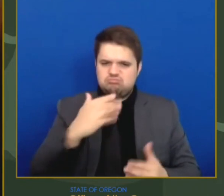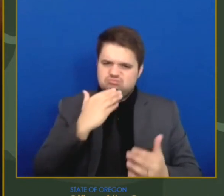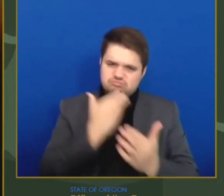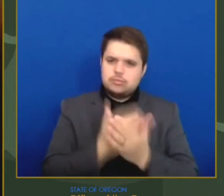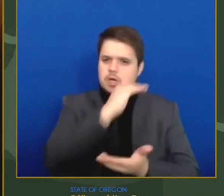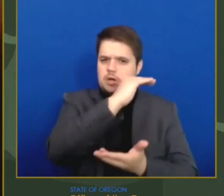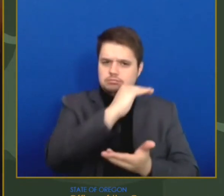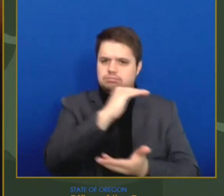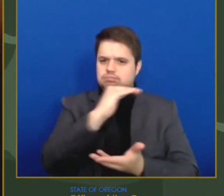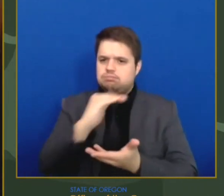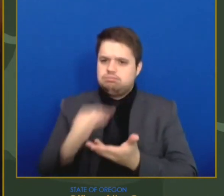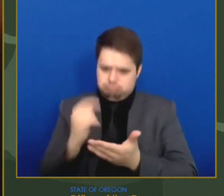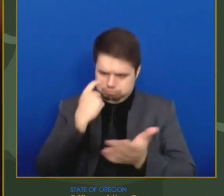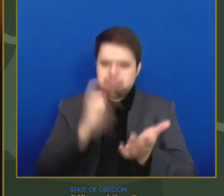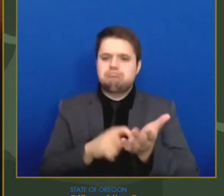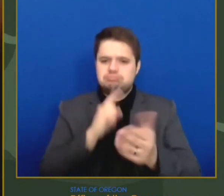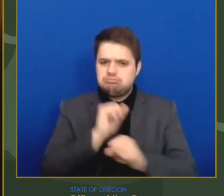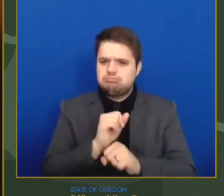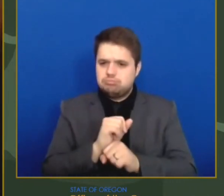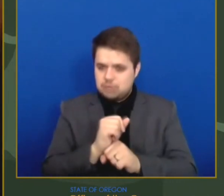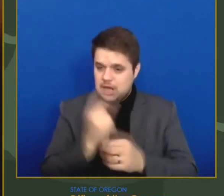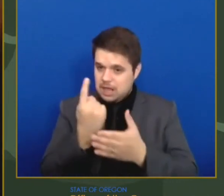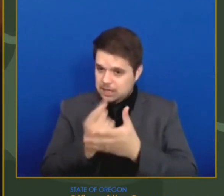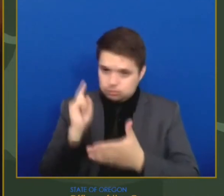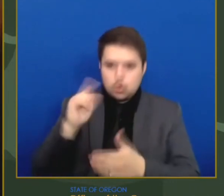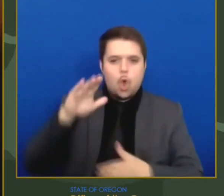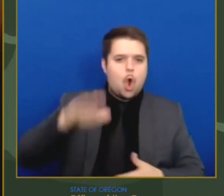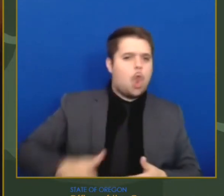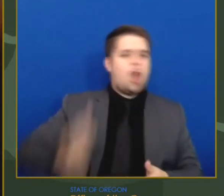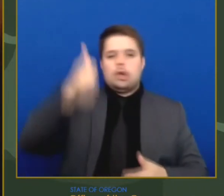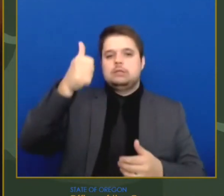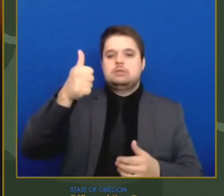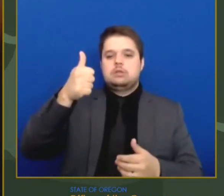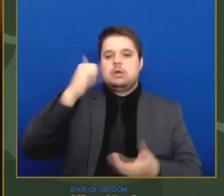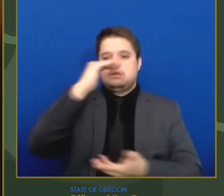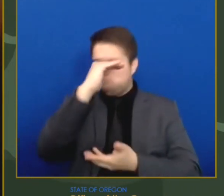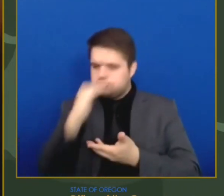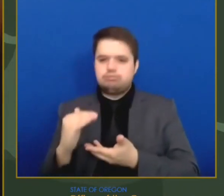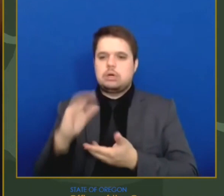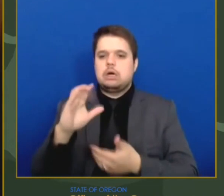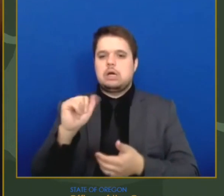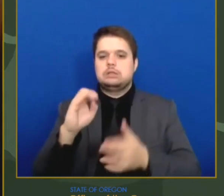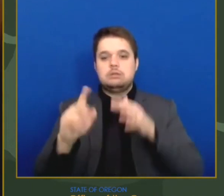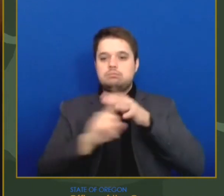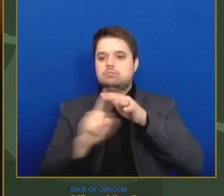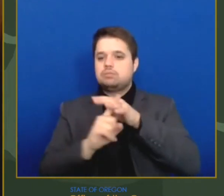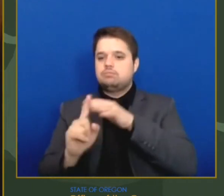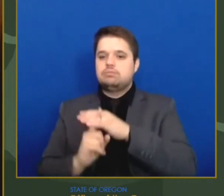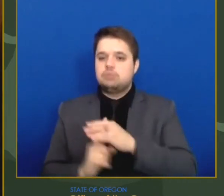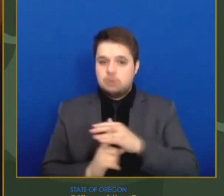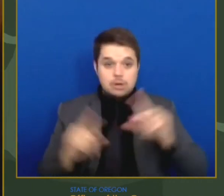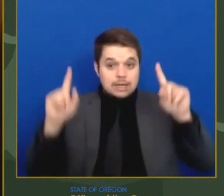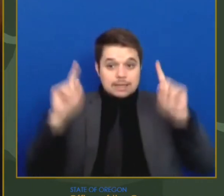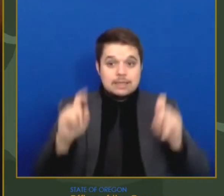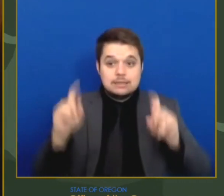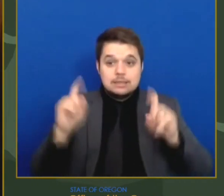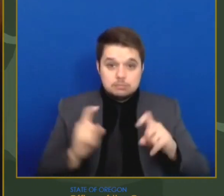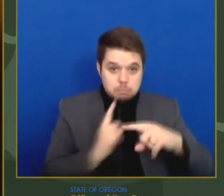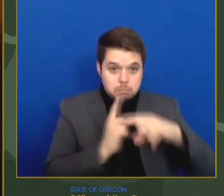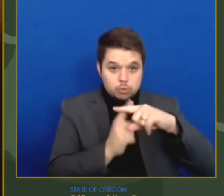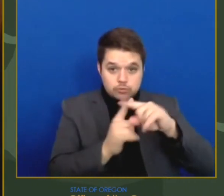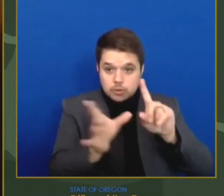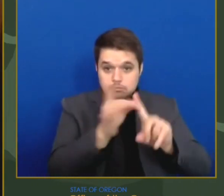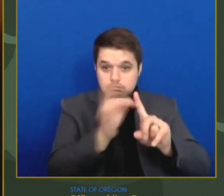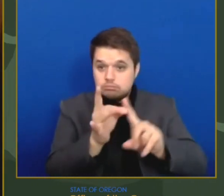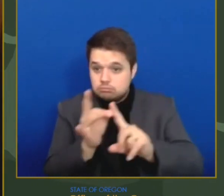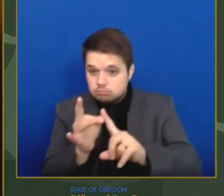COVID-19 patients in five months. The percentage of positive tests has also dropped to 2.8 percent, which is the lowest since